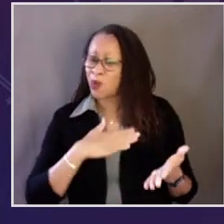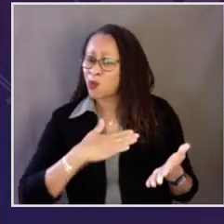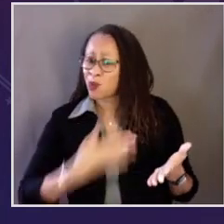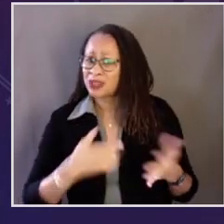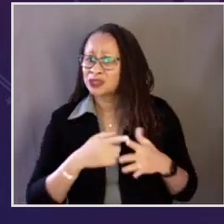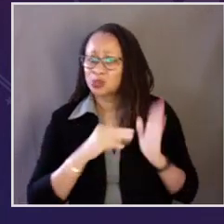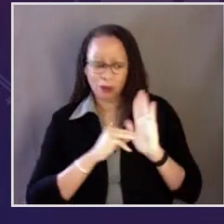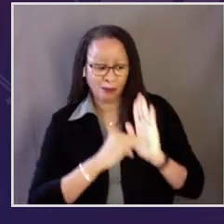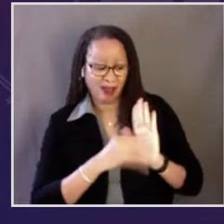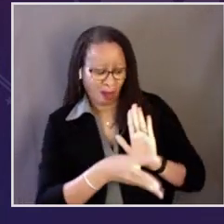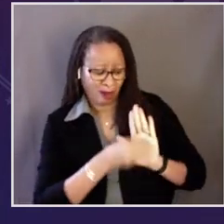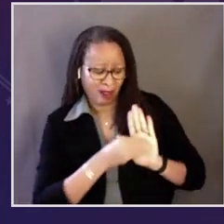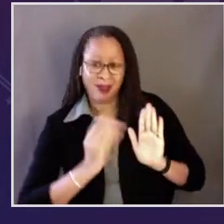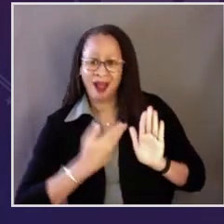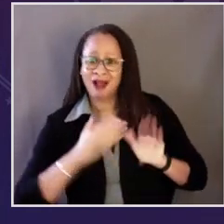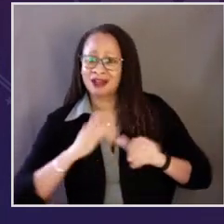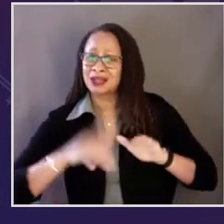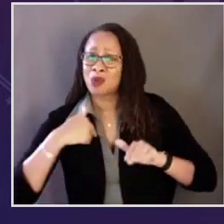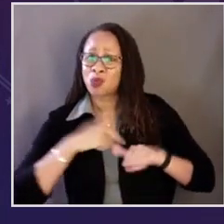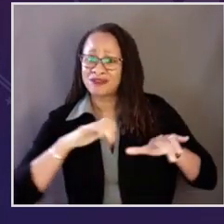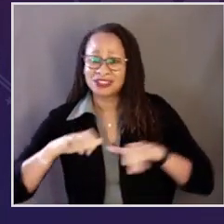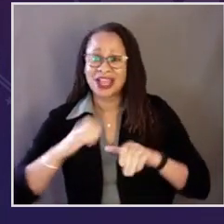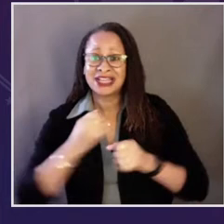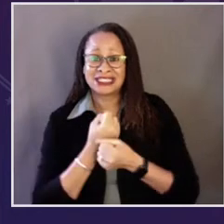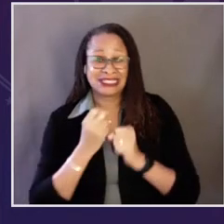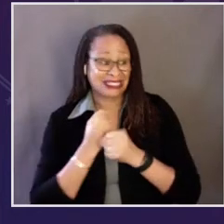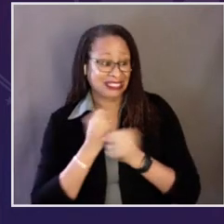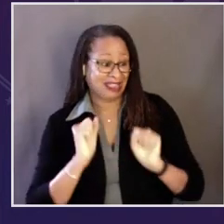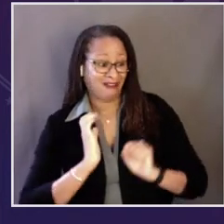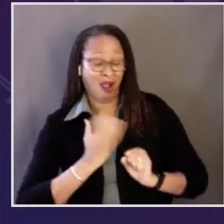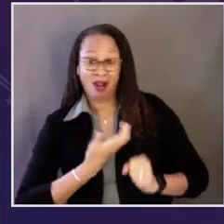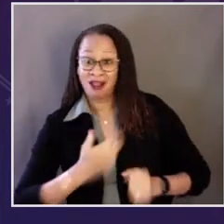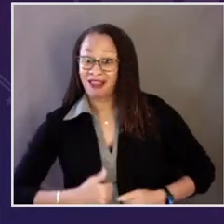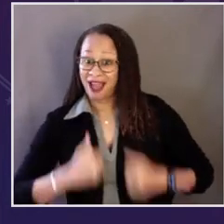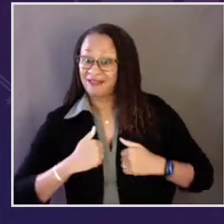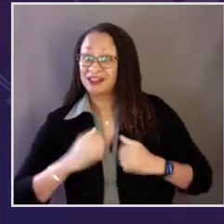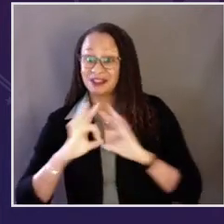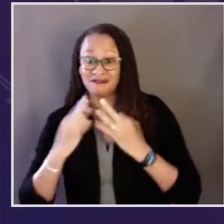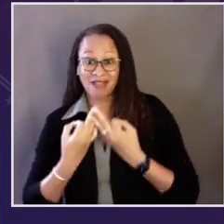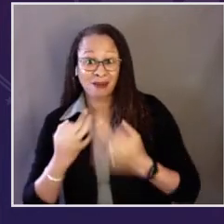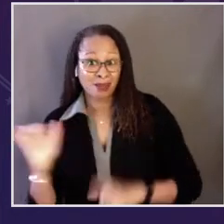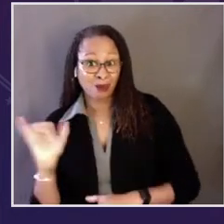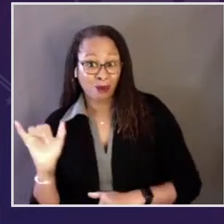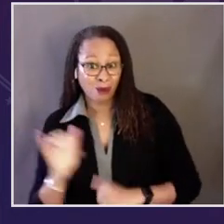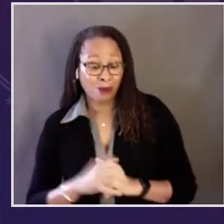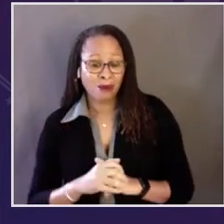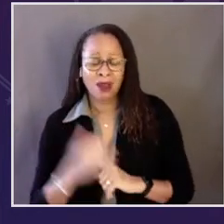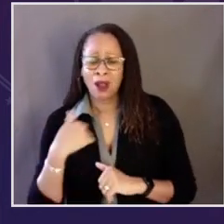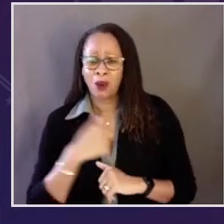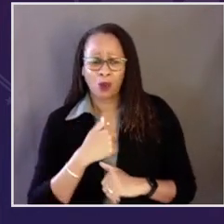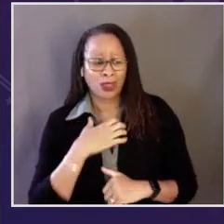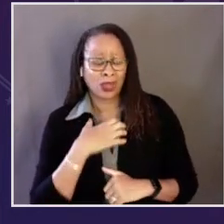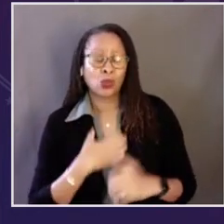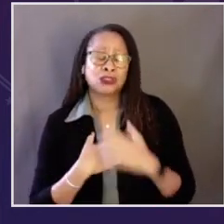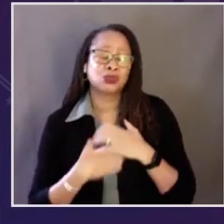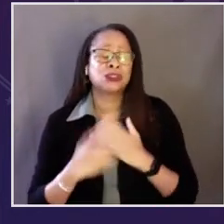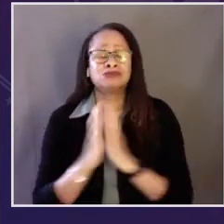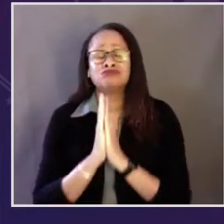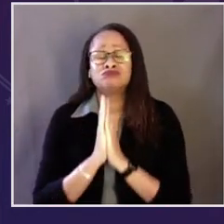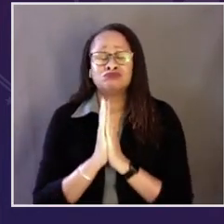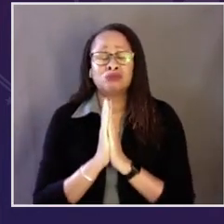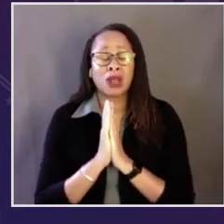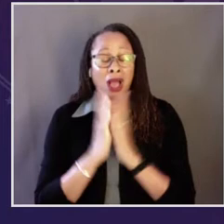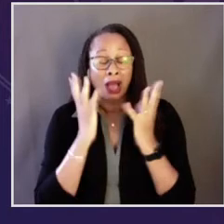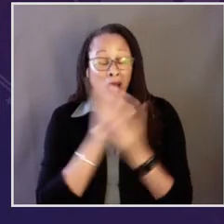Presidential leadership that is willing to model the steps we should be taking for our – to save our own lives and the lives of our families.